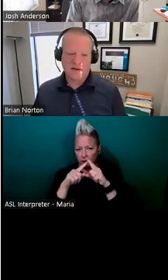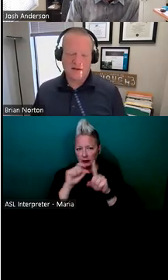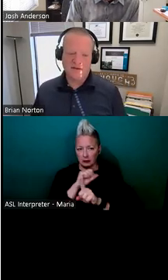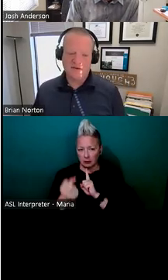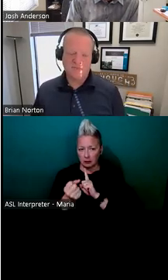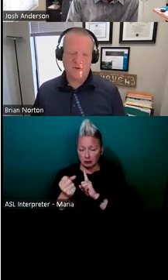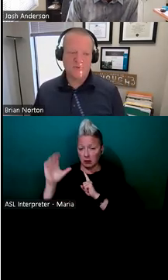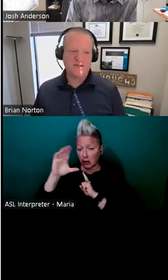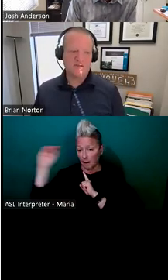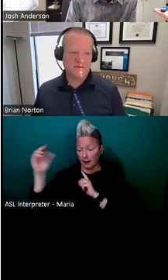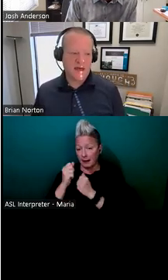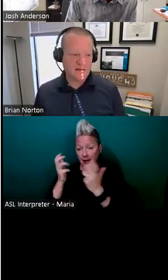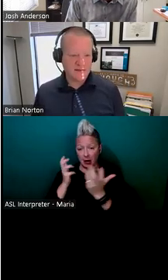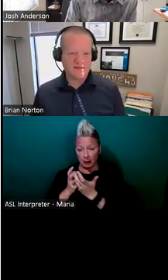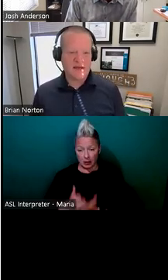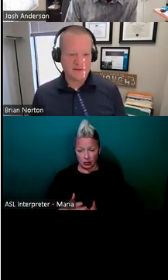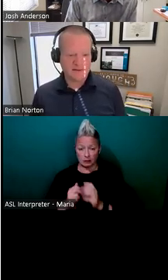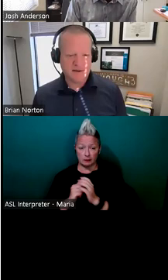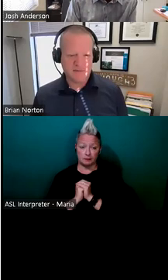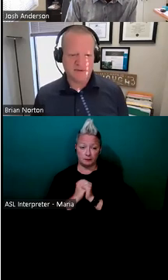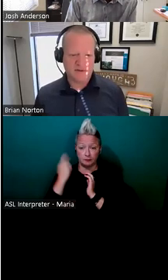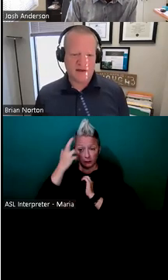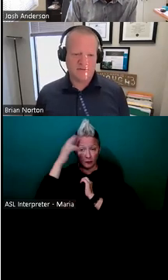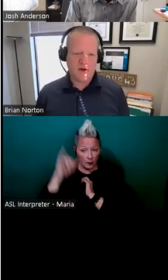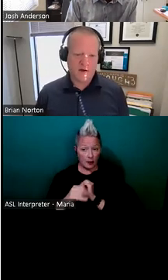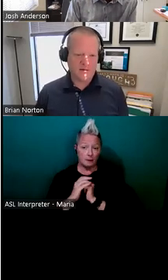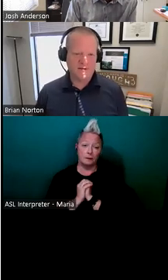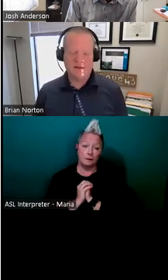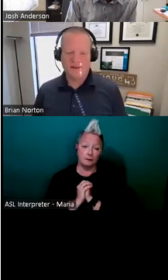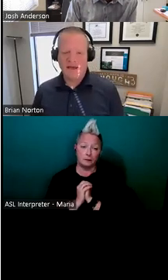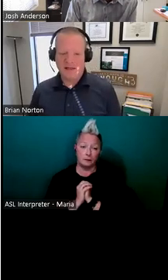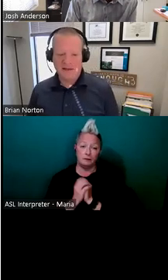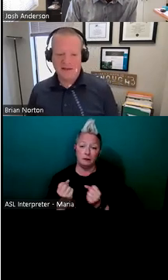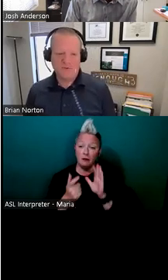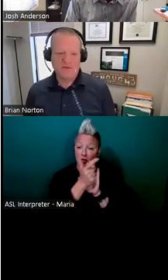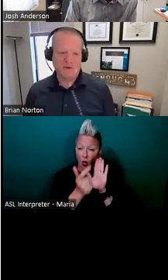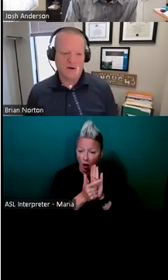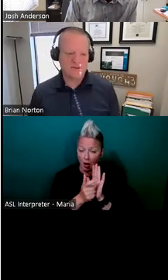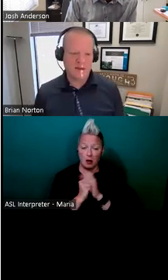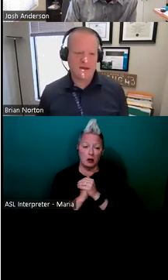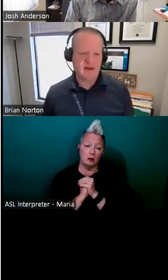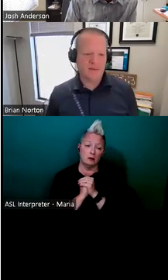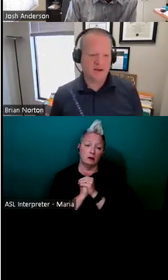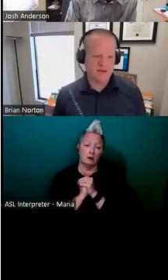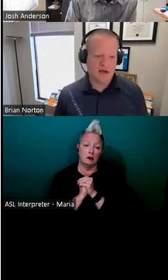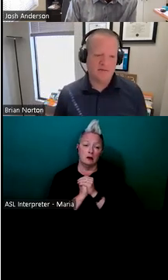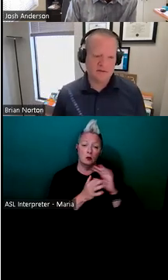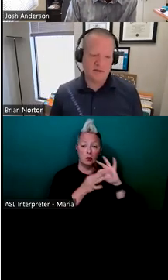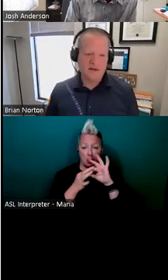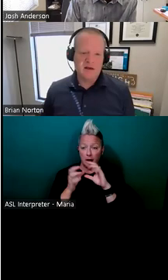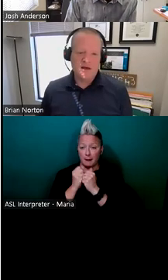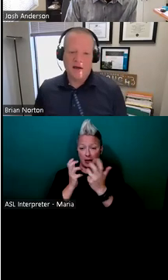Uh, and there's, there's reasons for that these days. Um, there's a lot of law and legalities with regard to making accommodations,